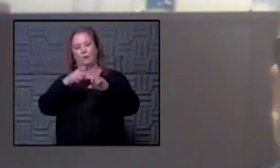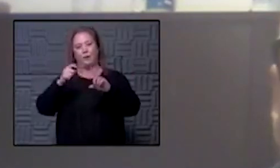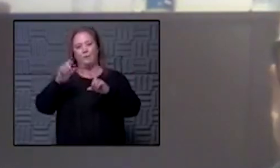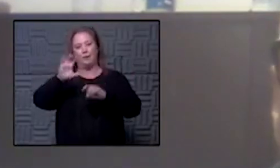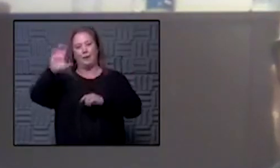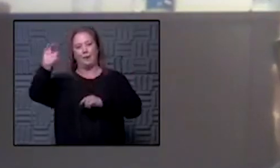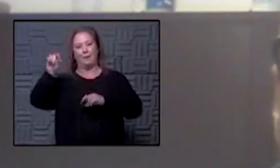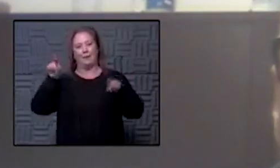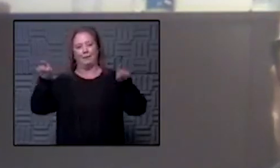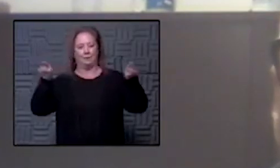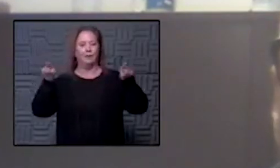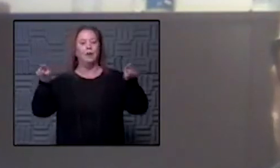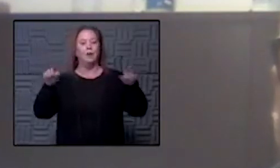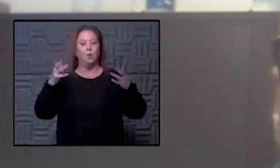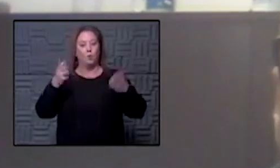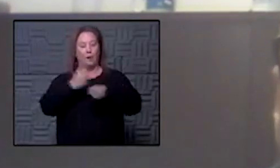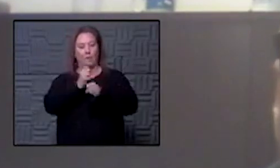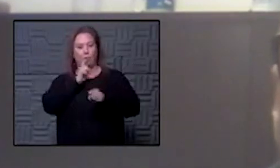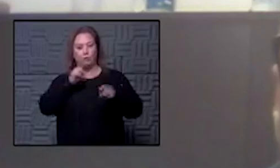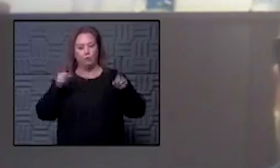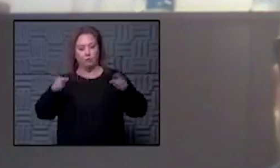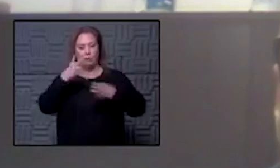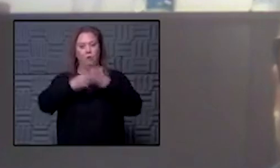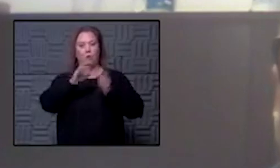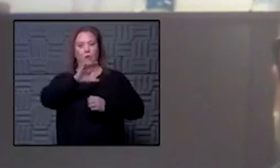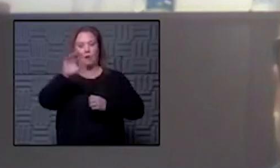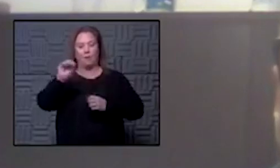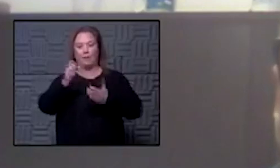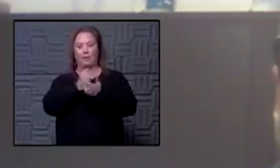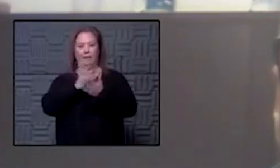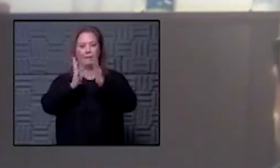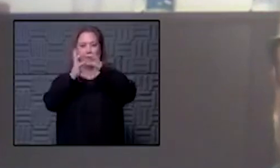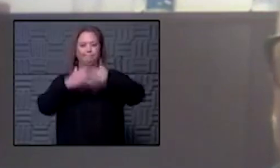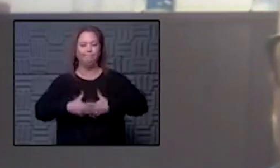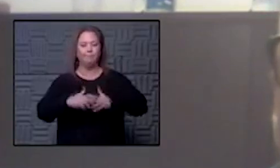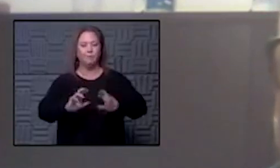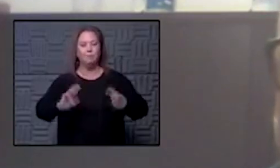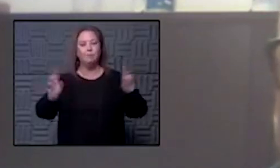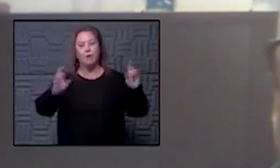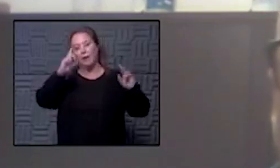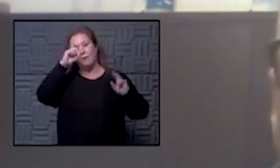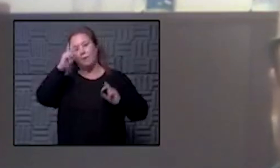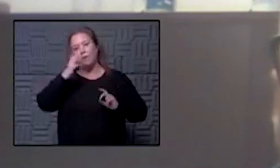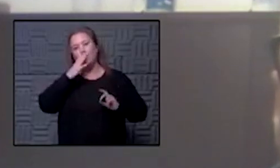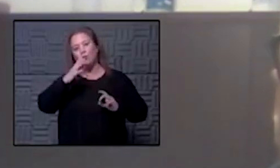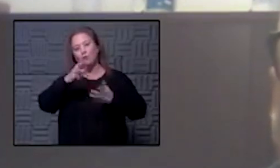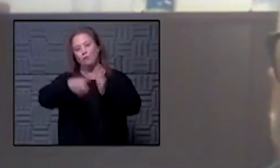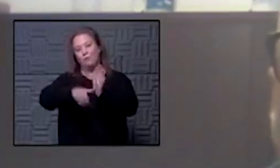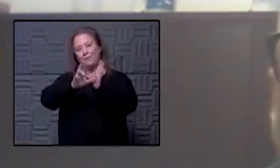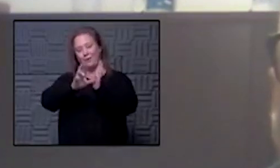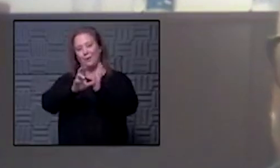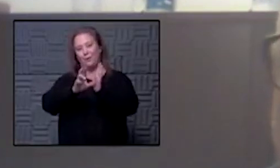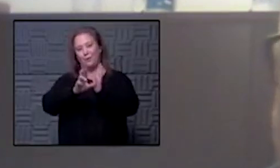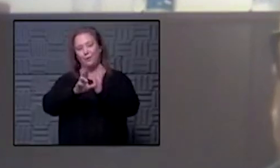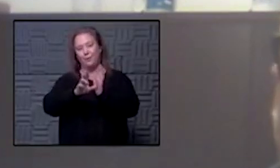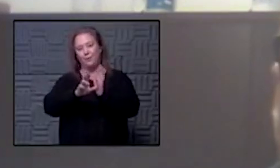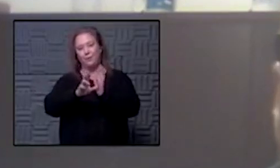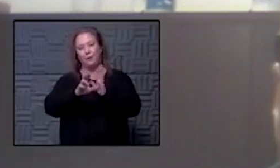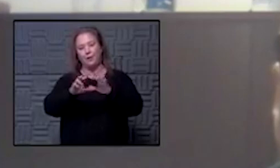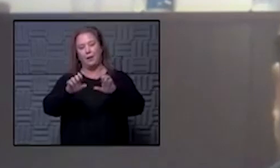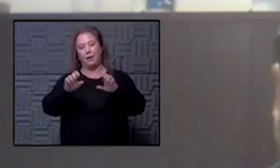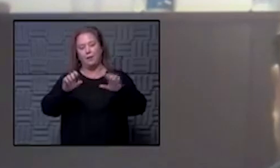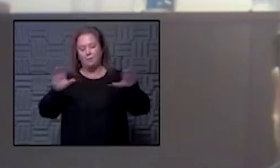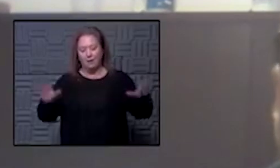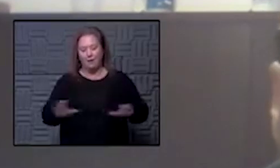companies and certainly we want to make sure that that all those pieces are in place to get a good uh review and be able to act